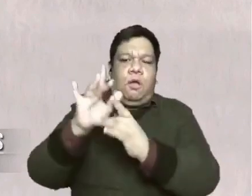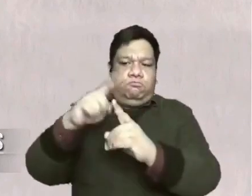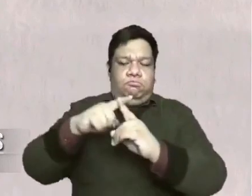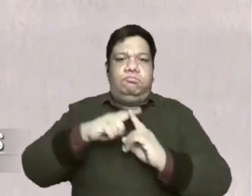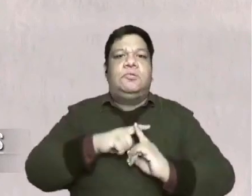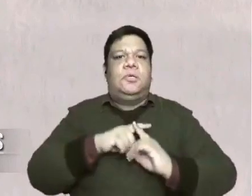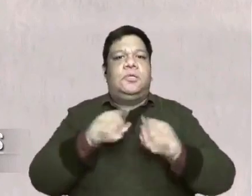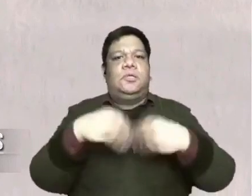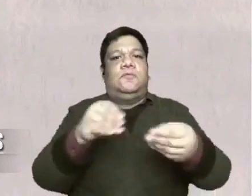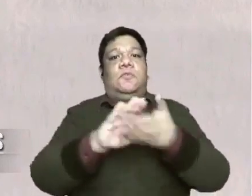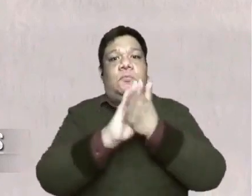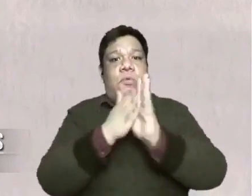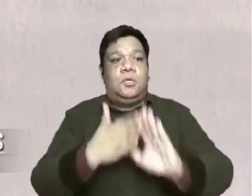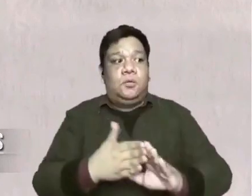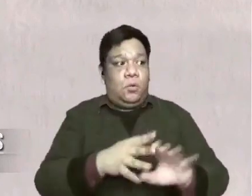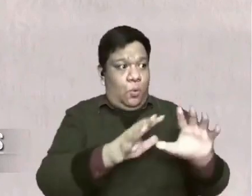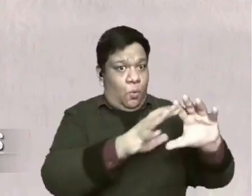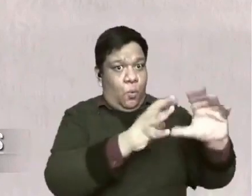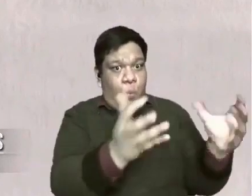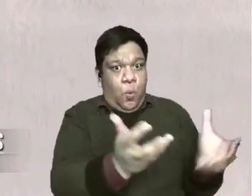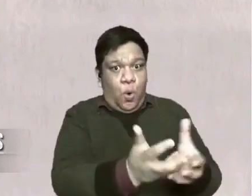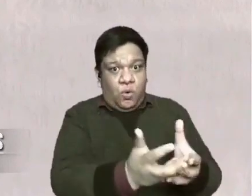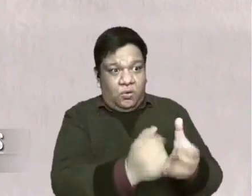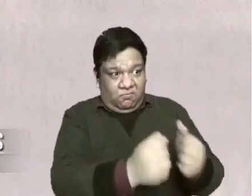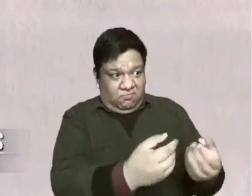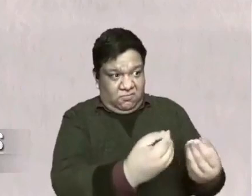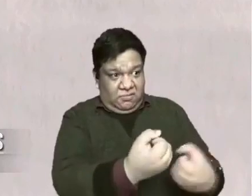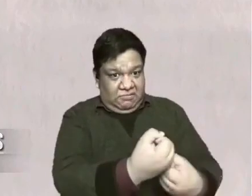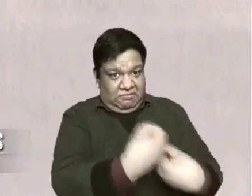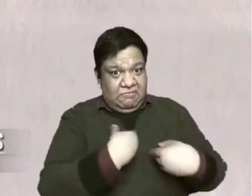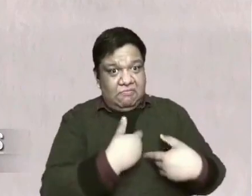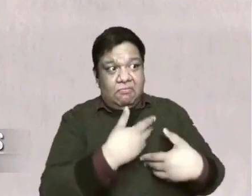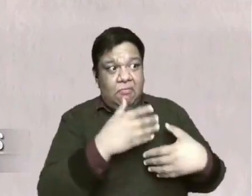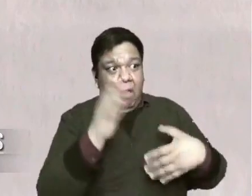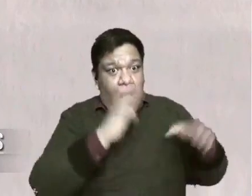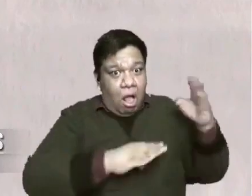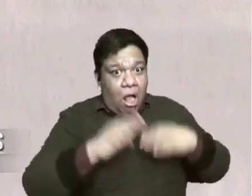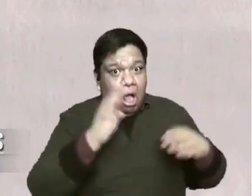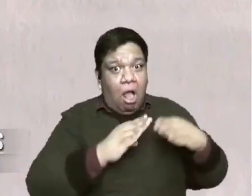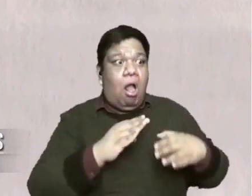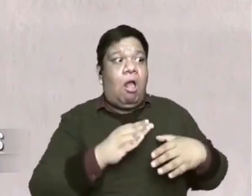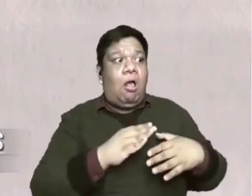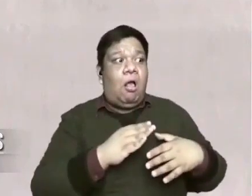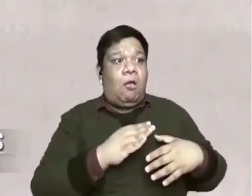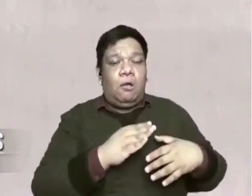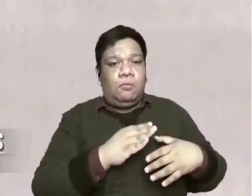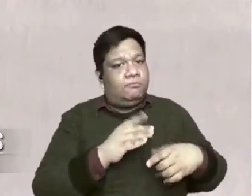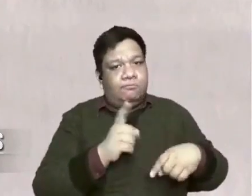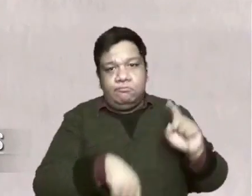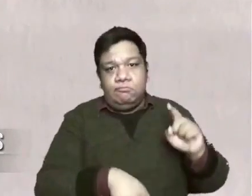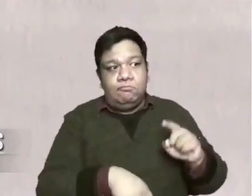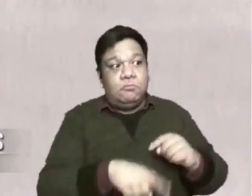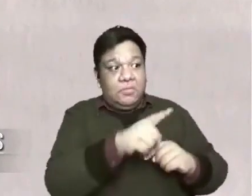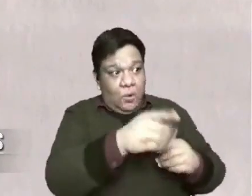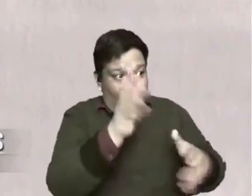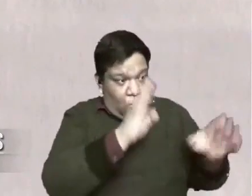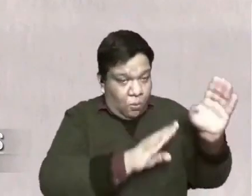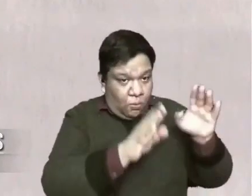The outside world cannot touch you. The world cannot give you that sense of security.